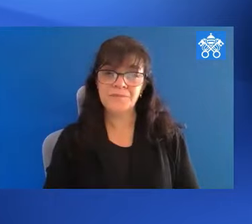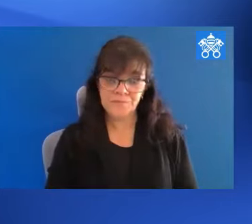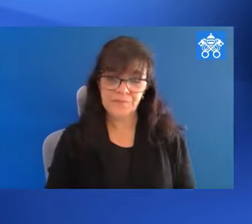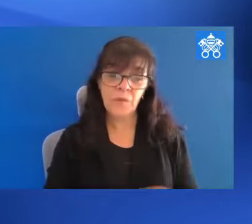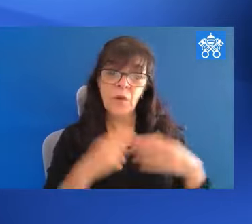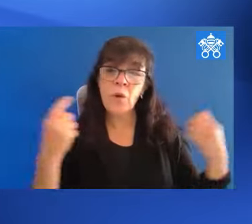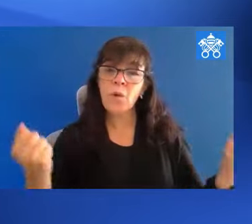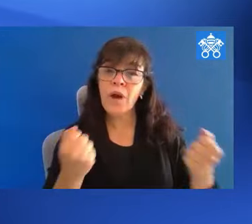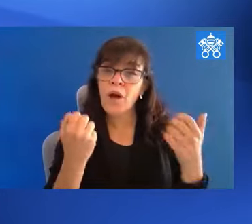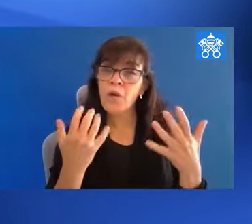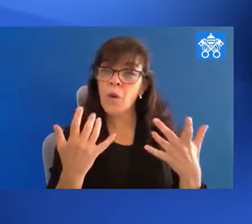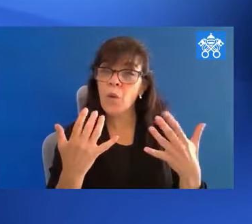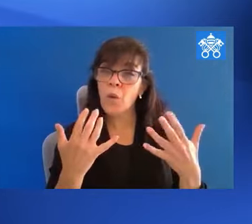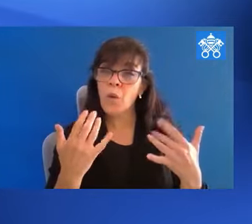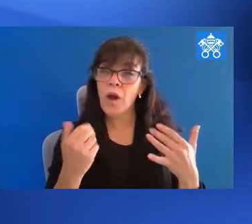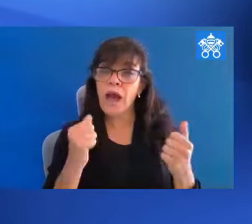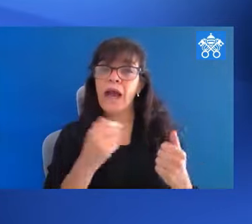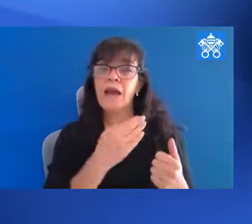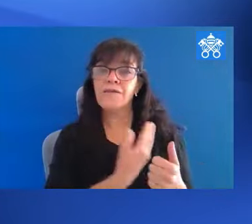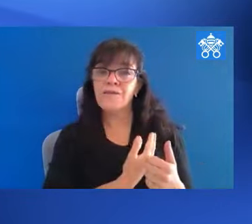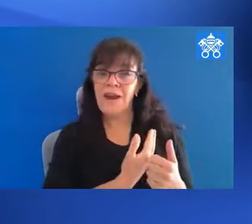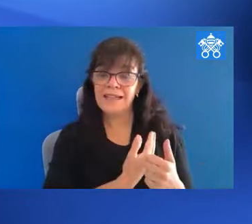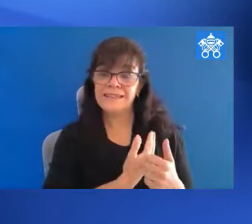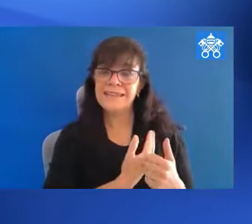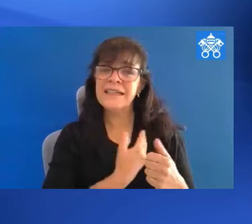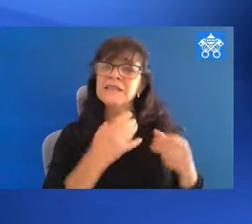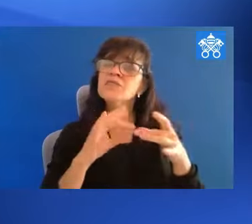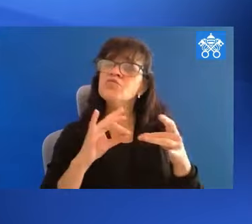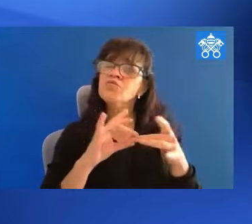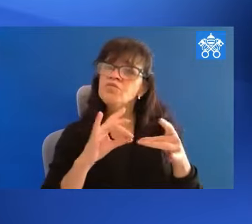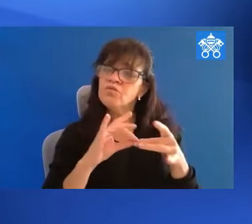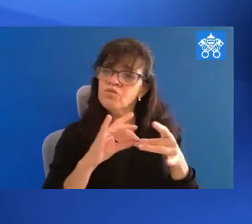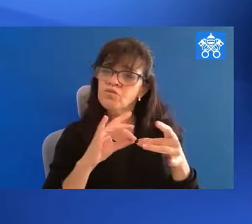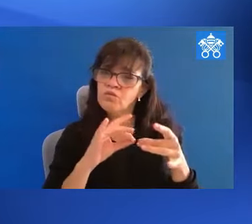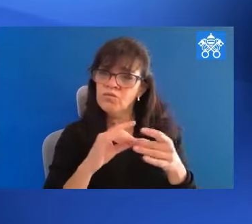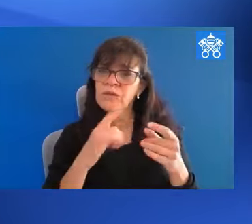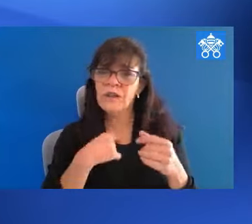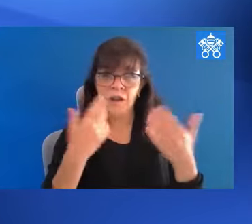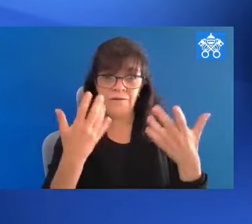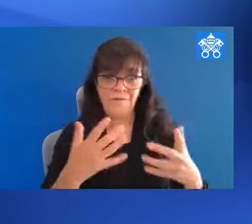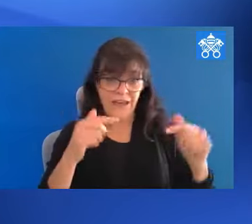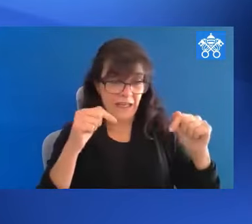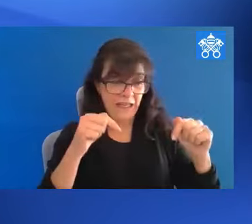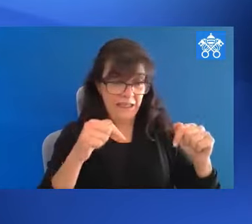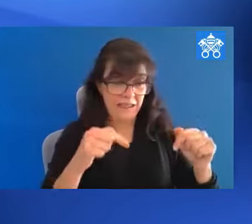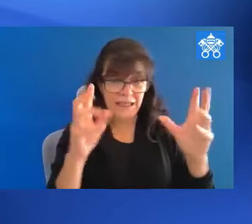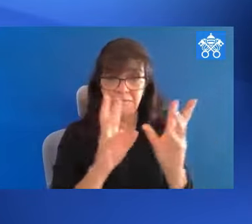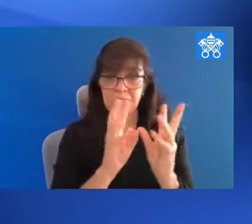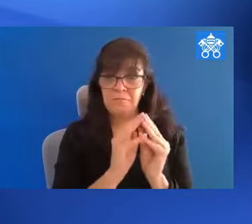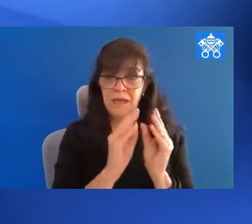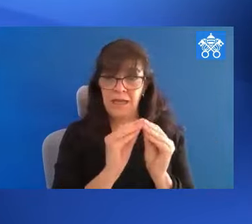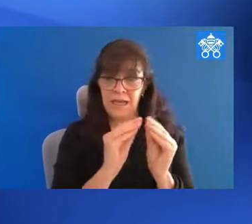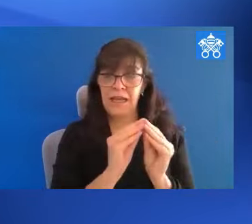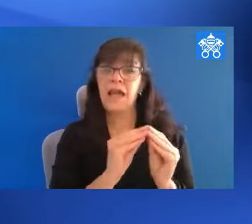As we await Pope Francis to come to the window and greet us, we note that after this engagement, Pope